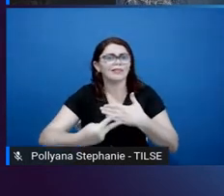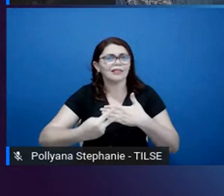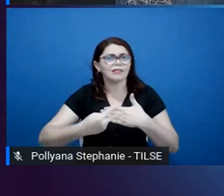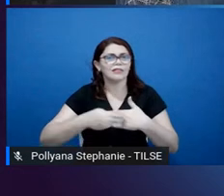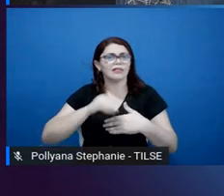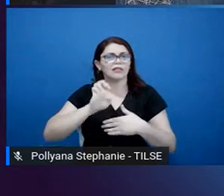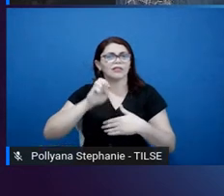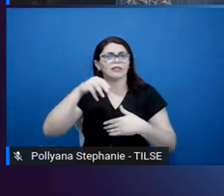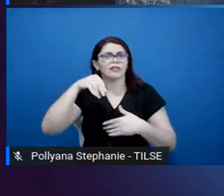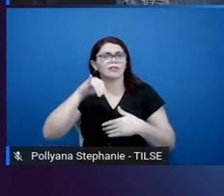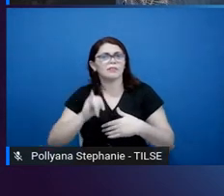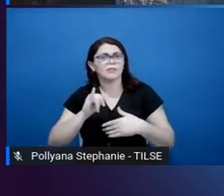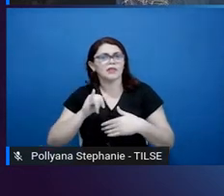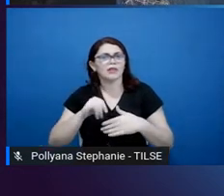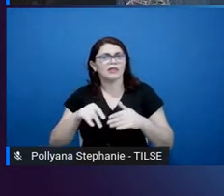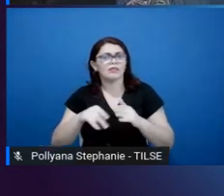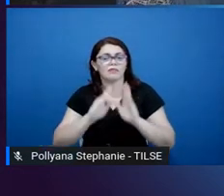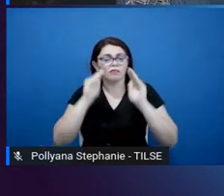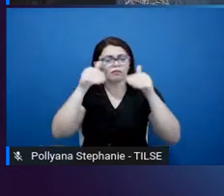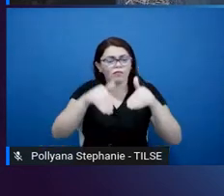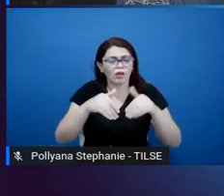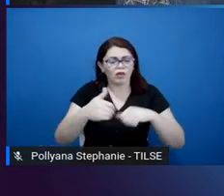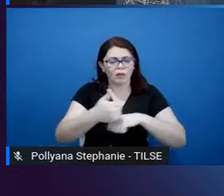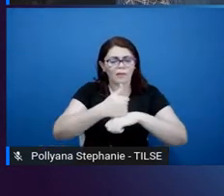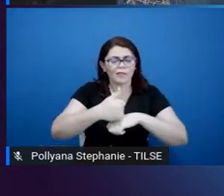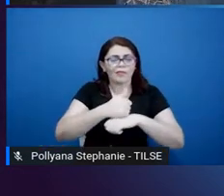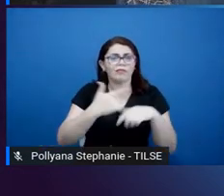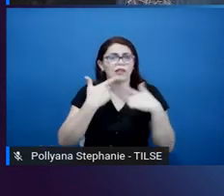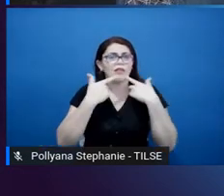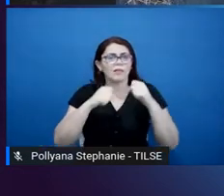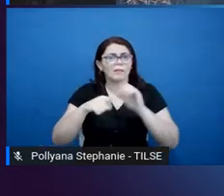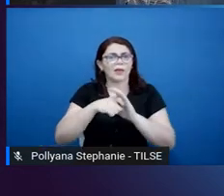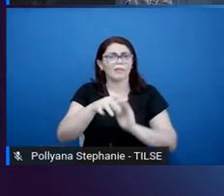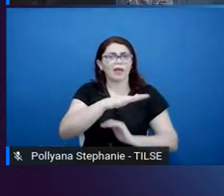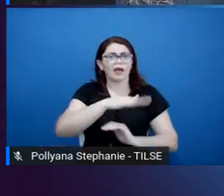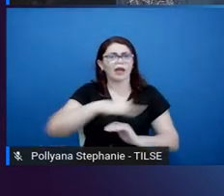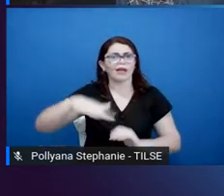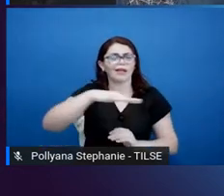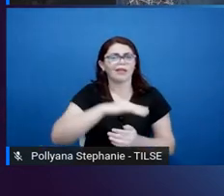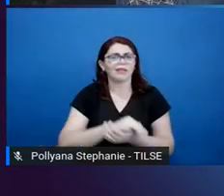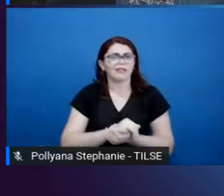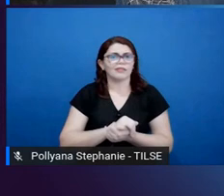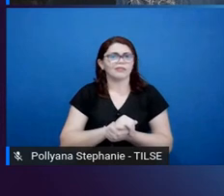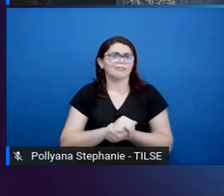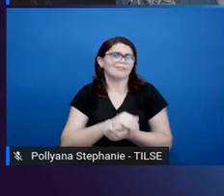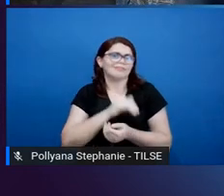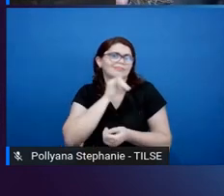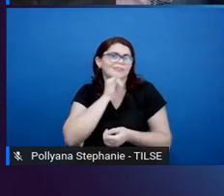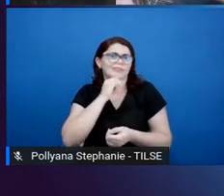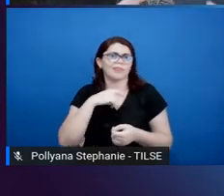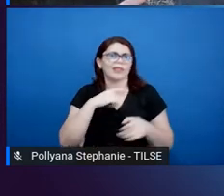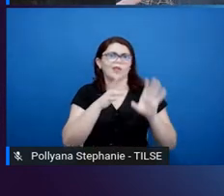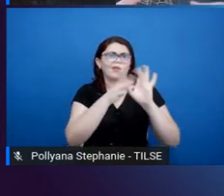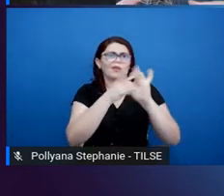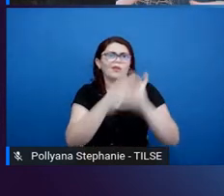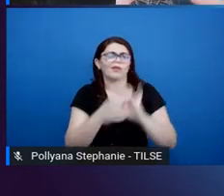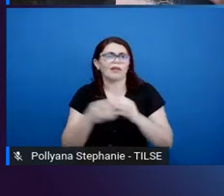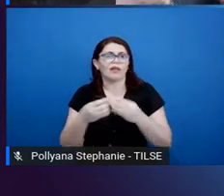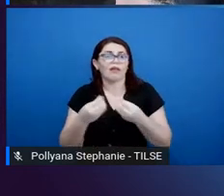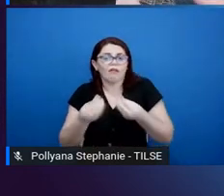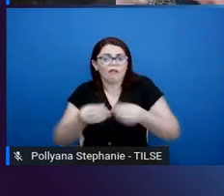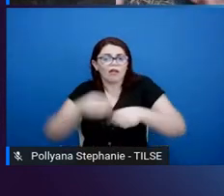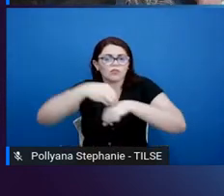languages of the area? So are we creating a situation of diglossia by offering instruction